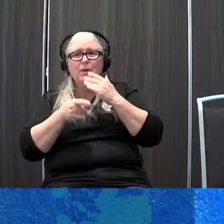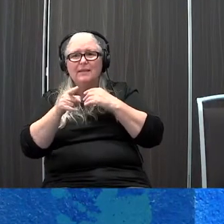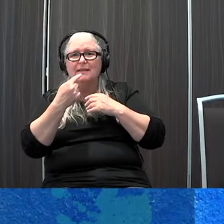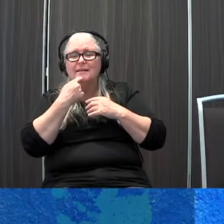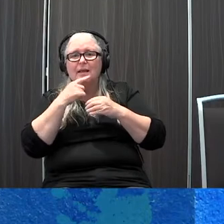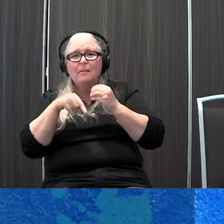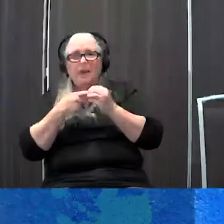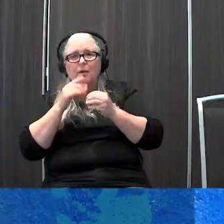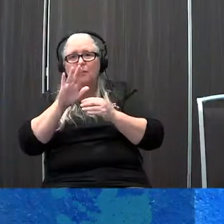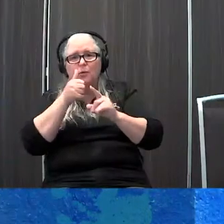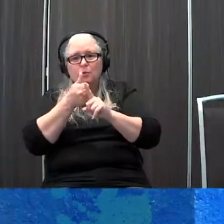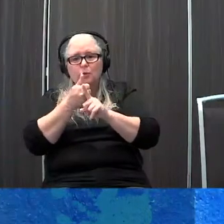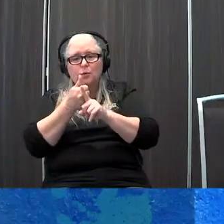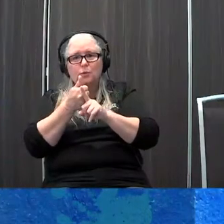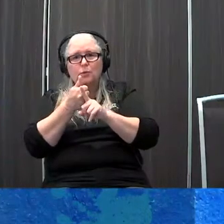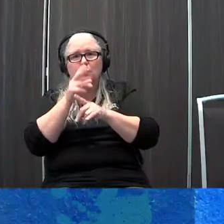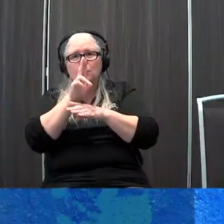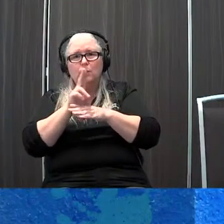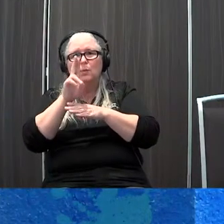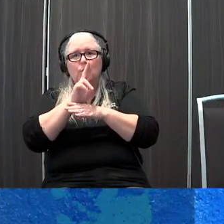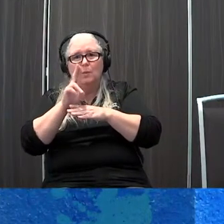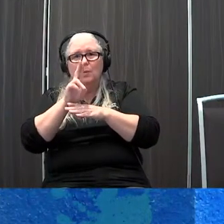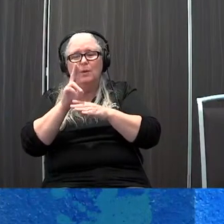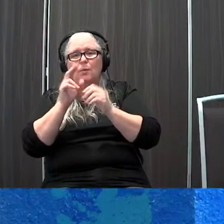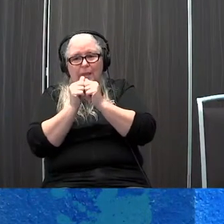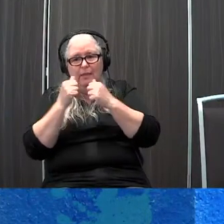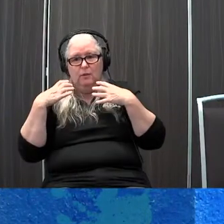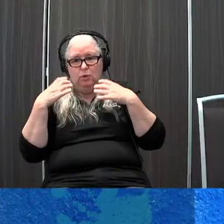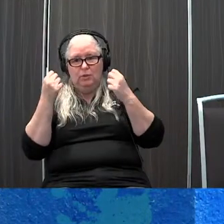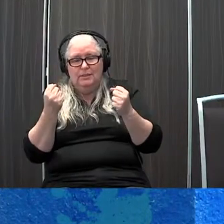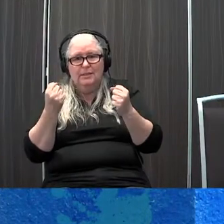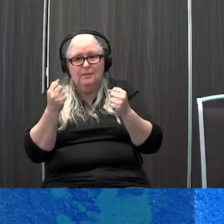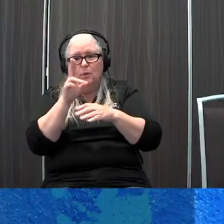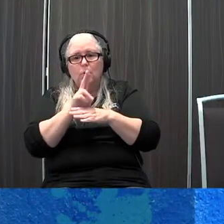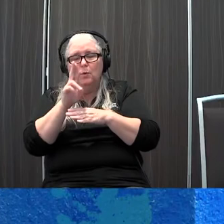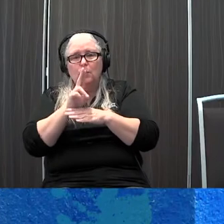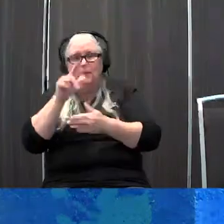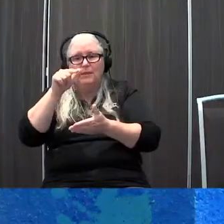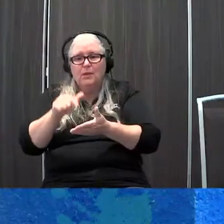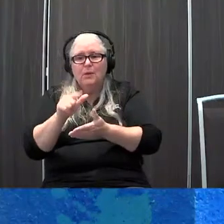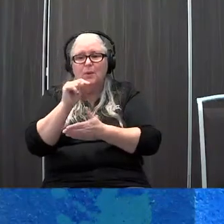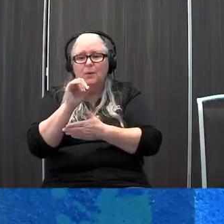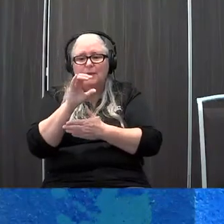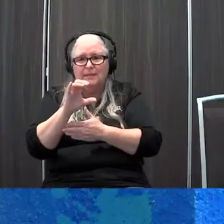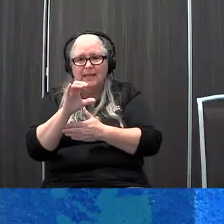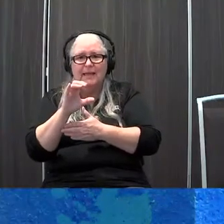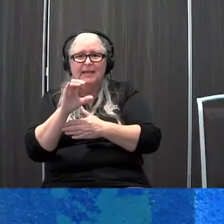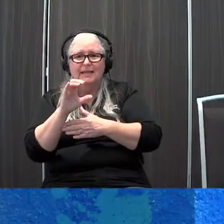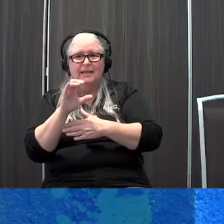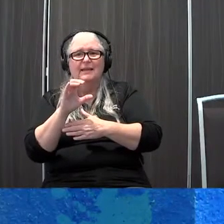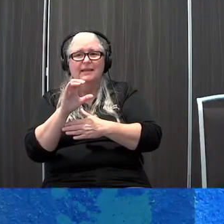children using charge or their own children with charge and using low-tech augmentative communication